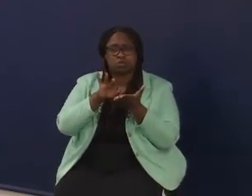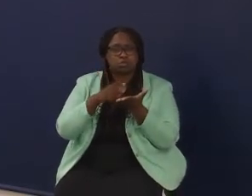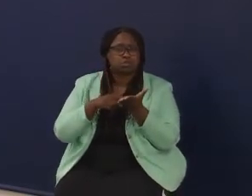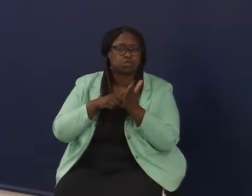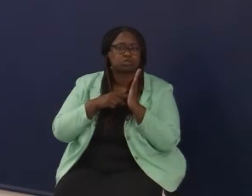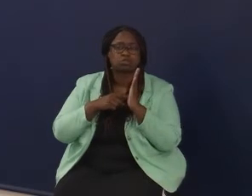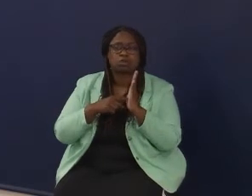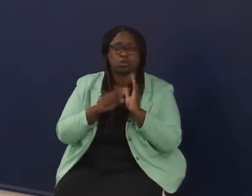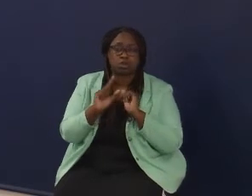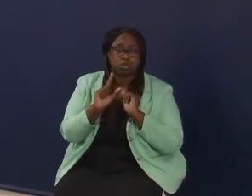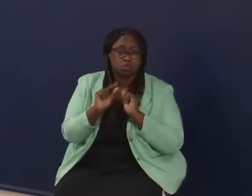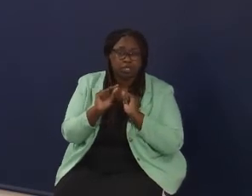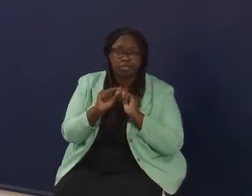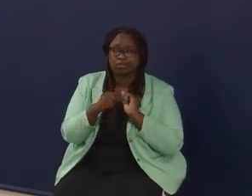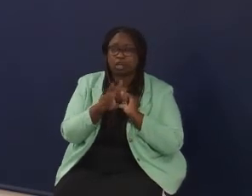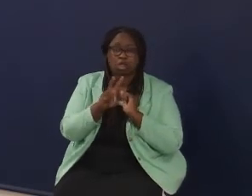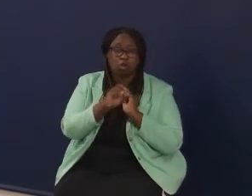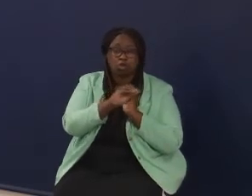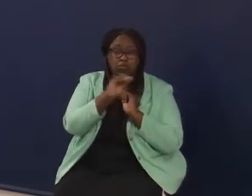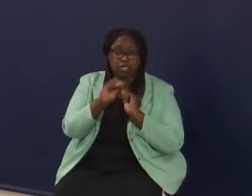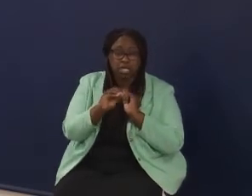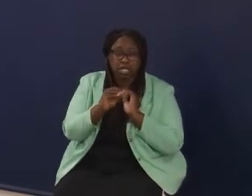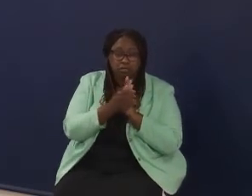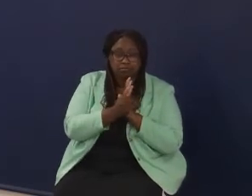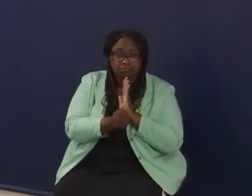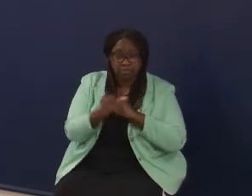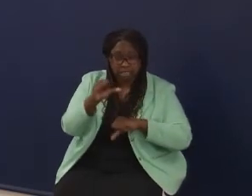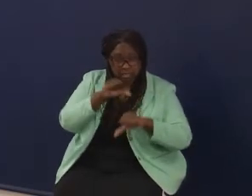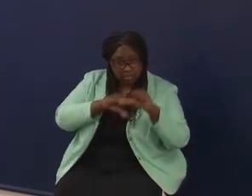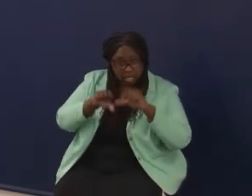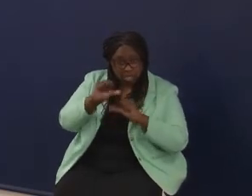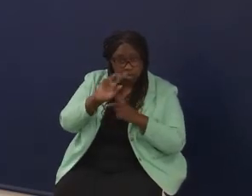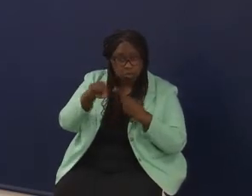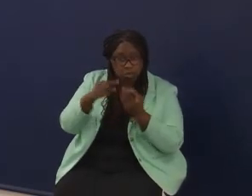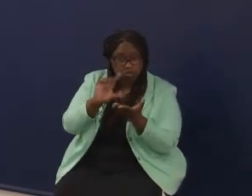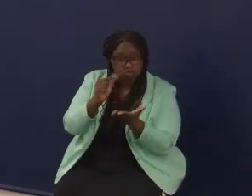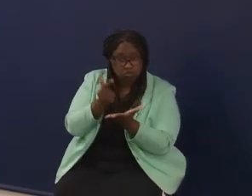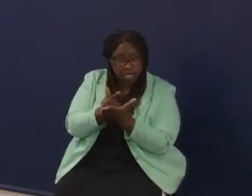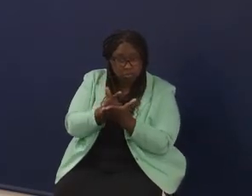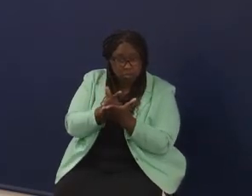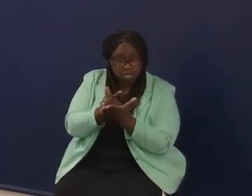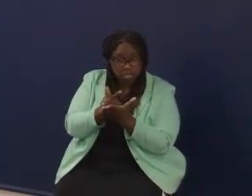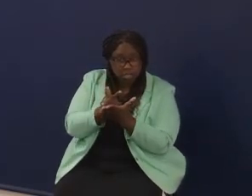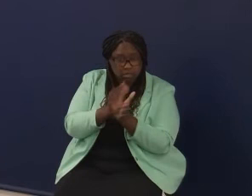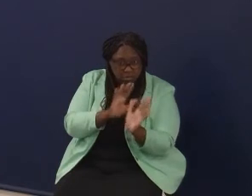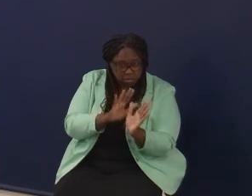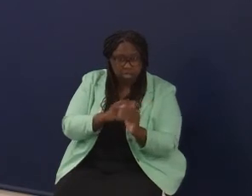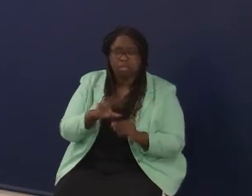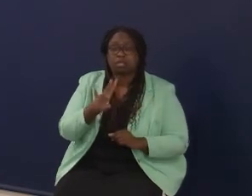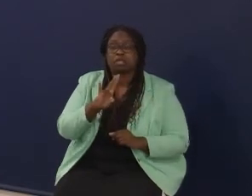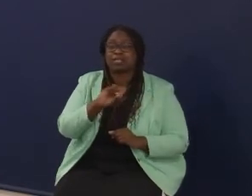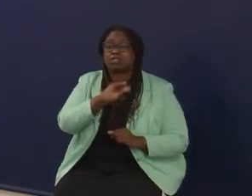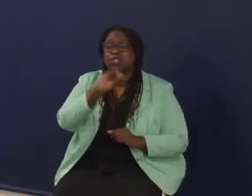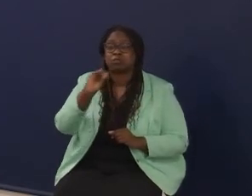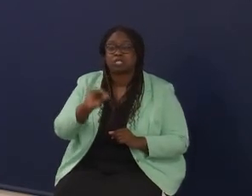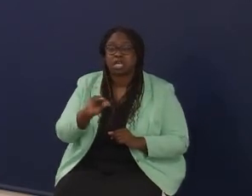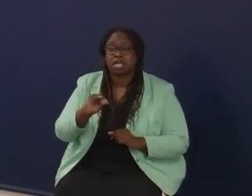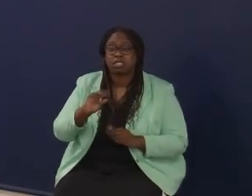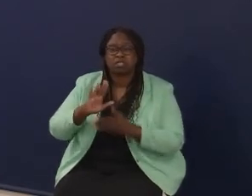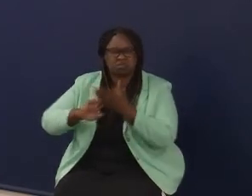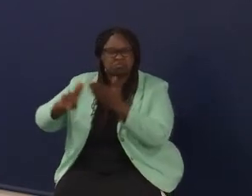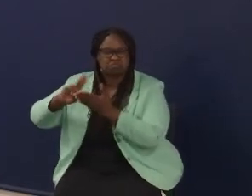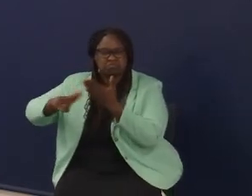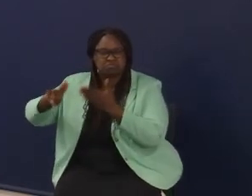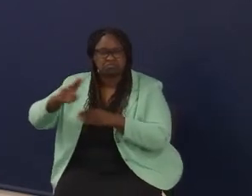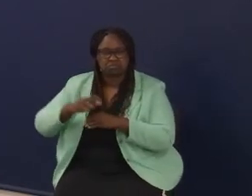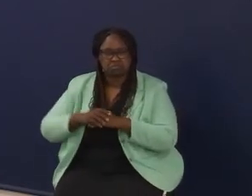percent of our kids are only proficient in science when they're graduating. But we have 70 percent going on, and 60 percent of that